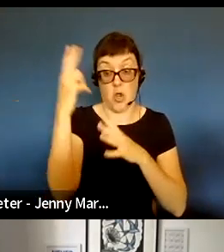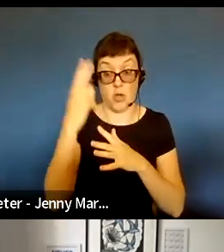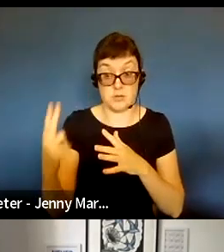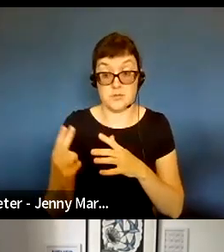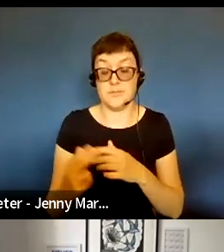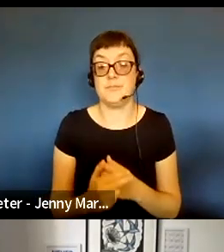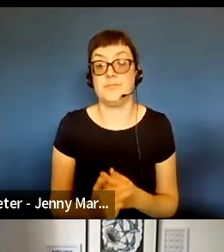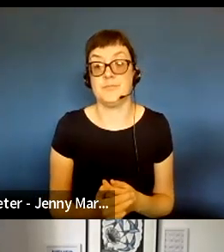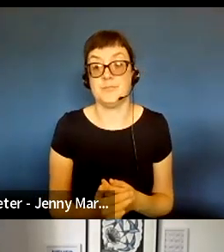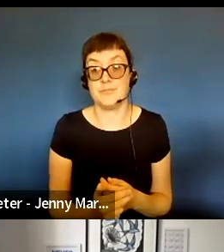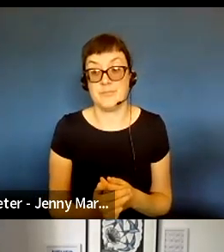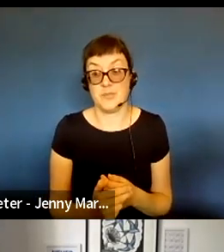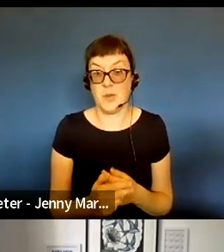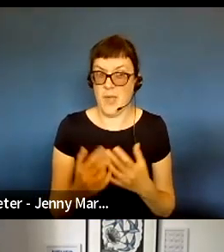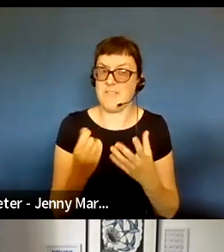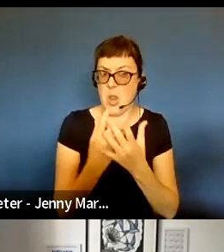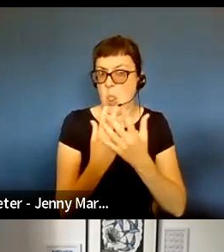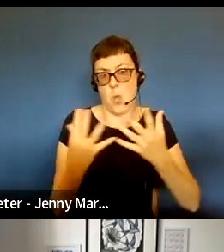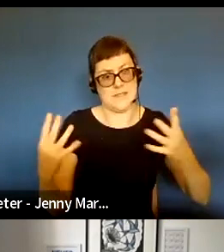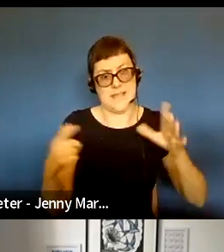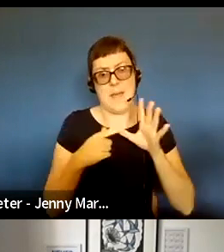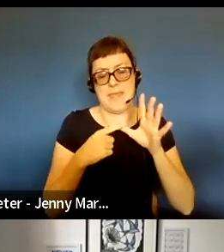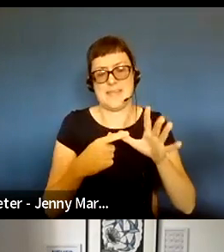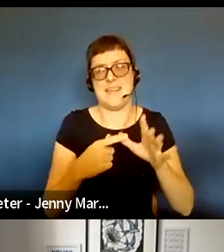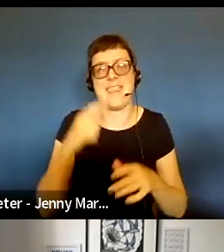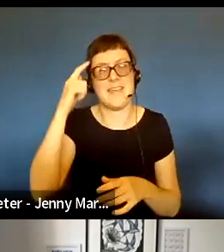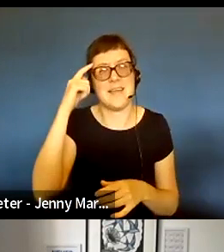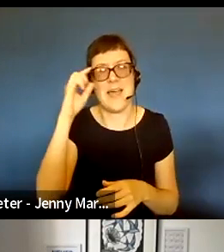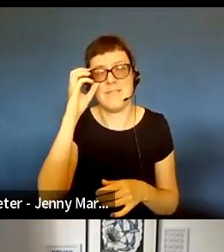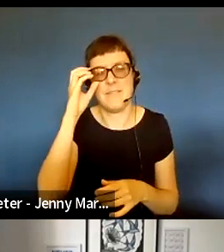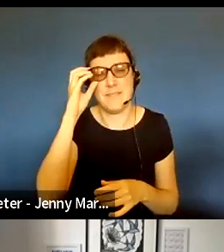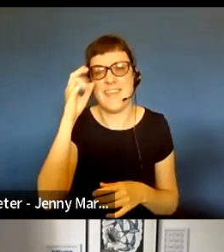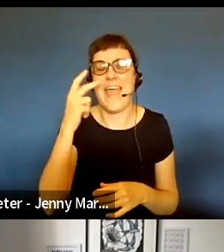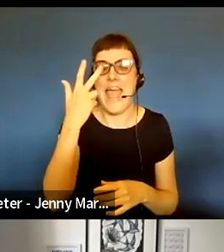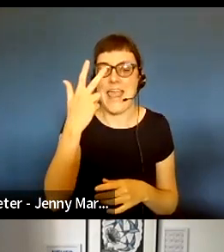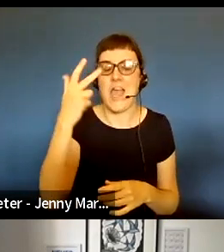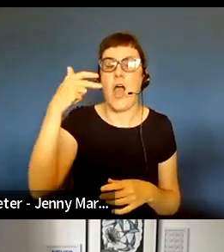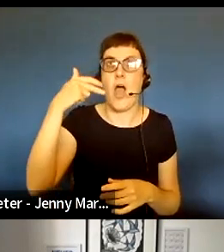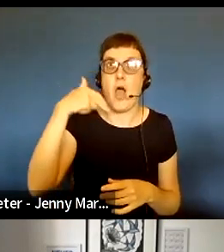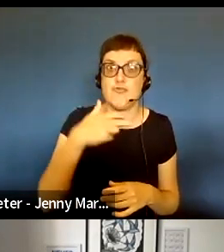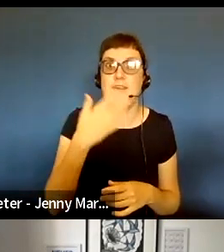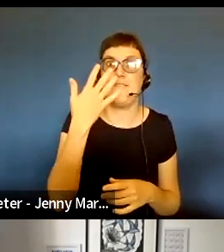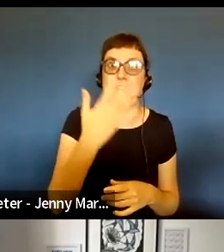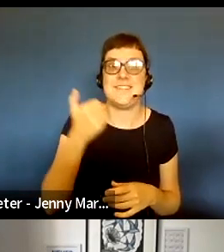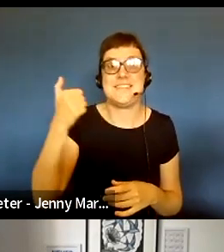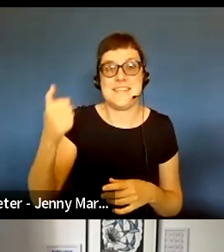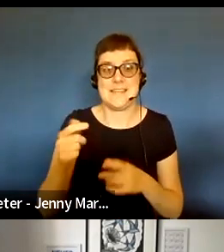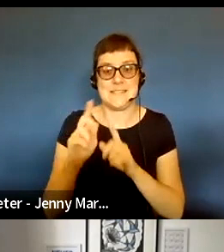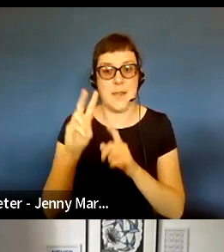large. We got 856 pairs applying.